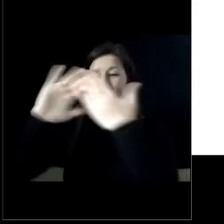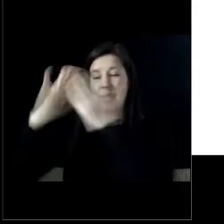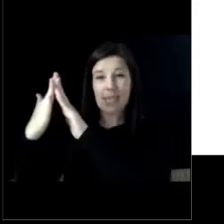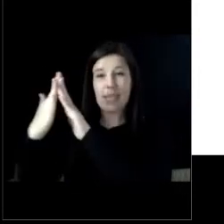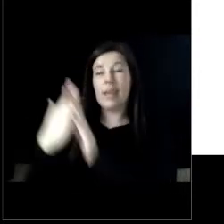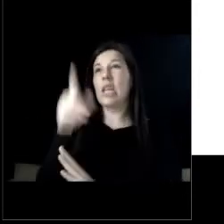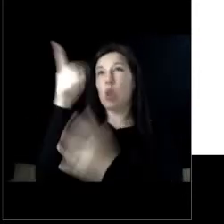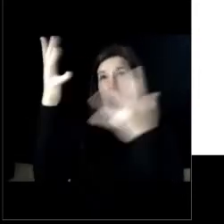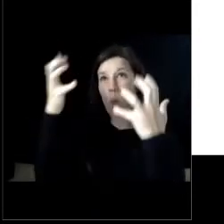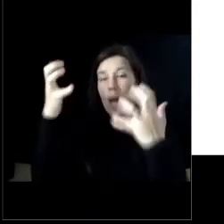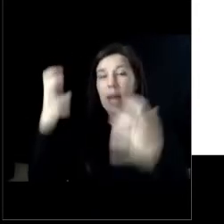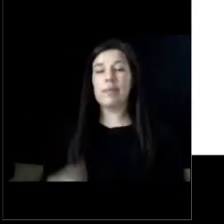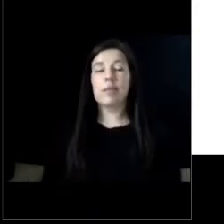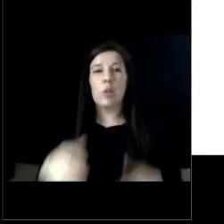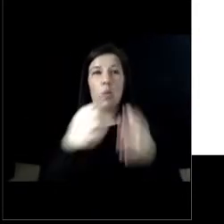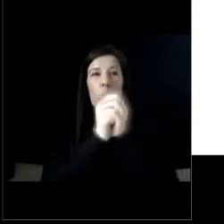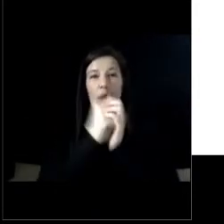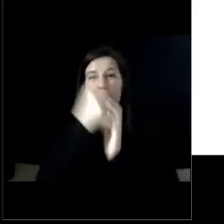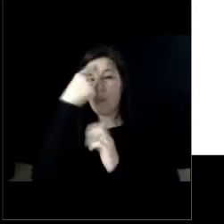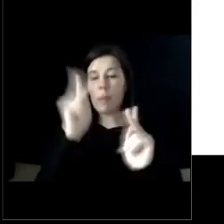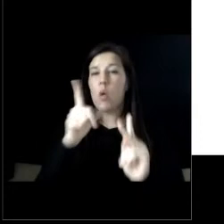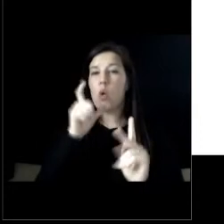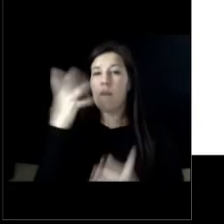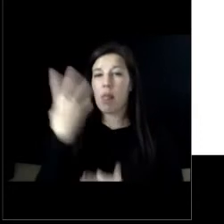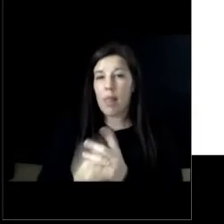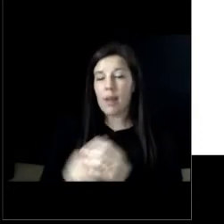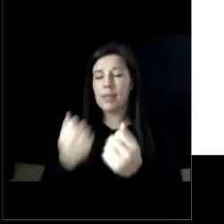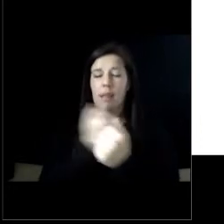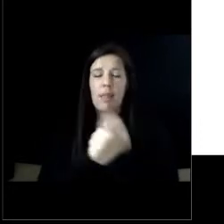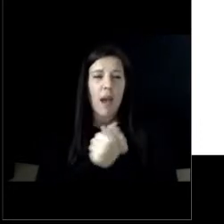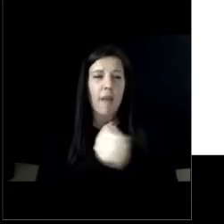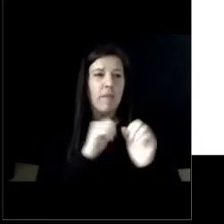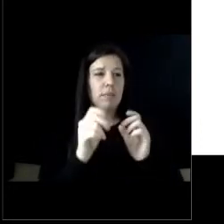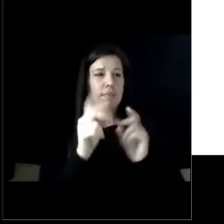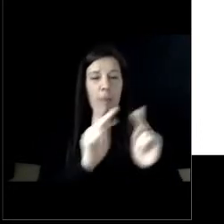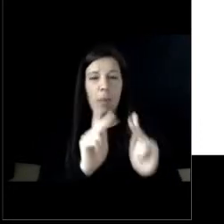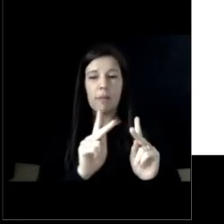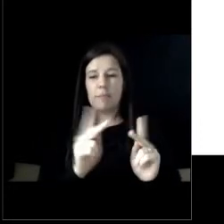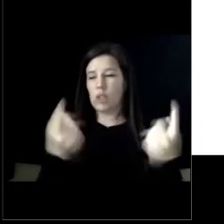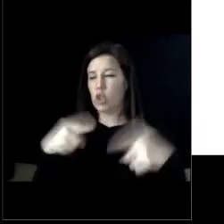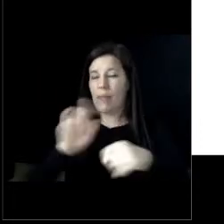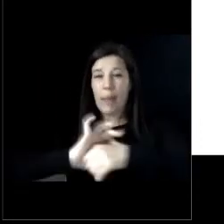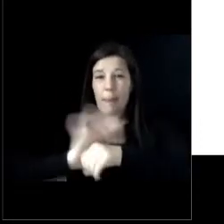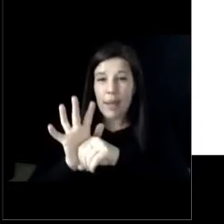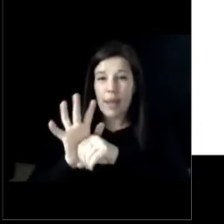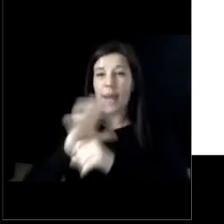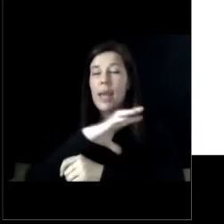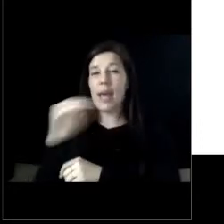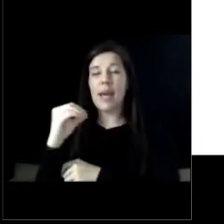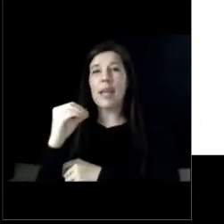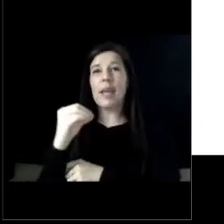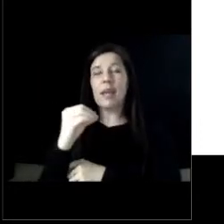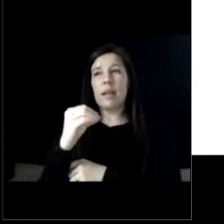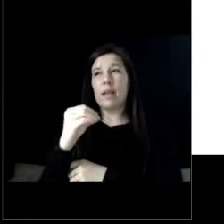we pray for those who have lost loved ones during this pandemic and pray for those who your hand of